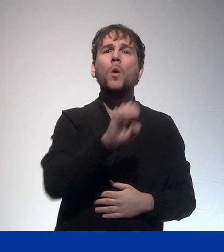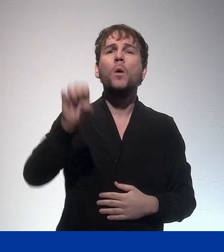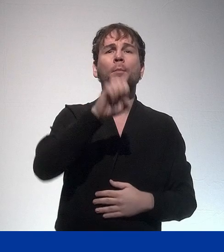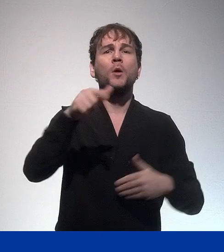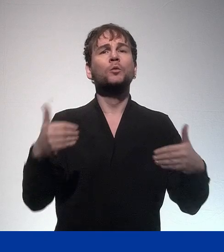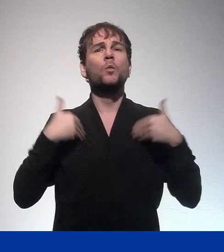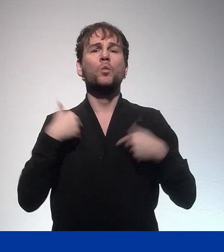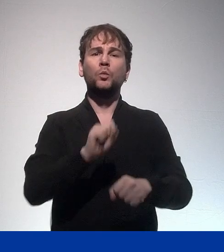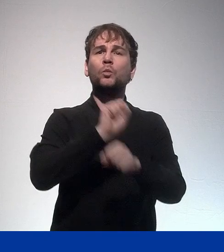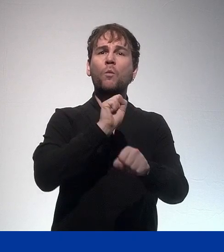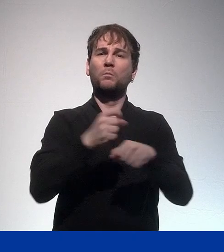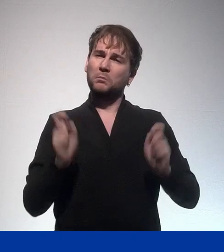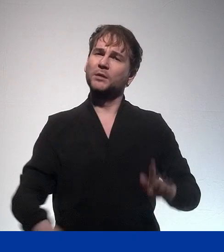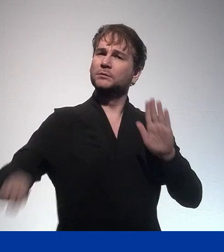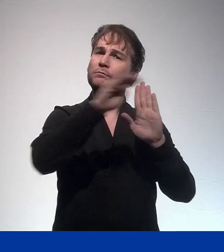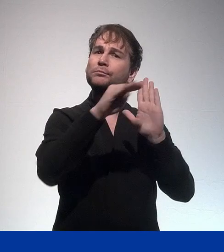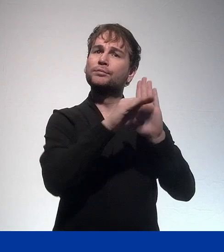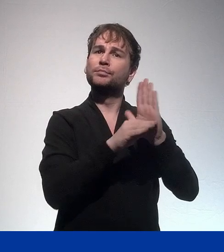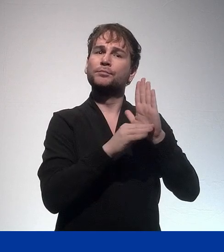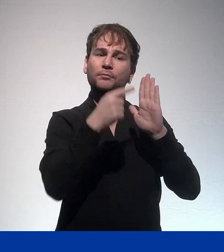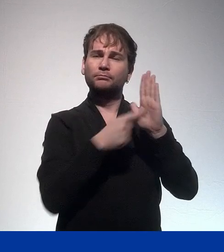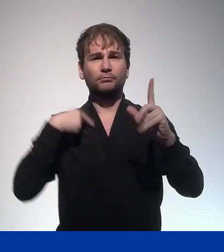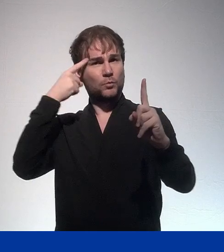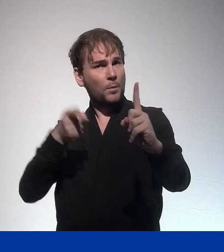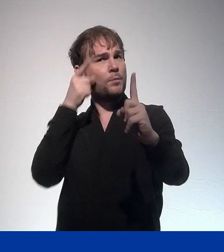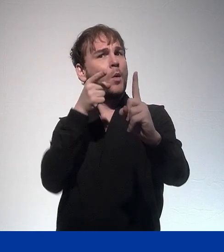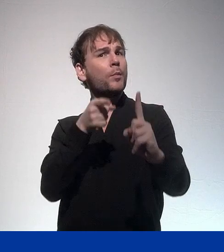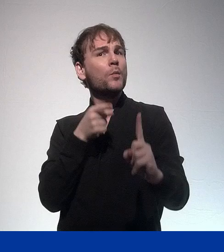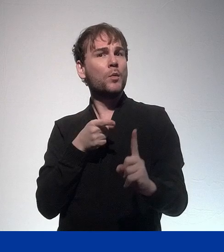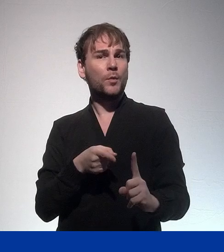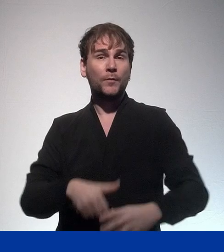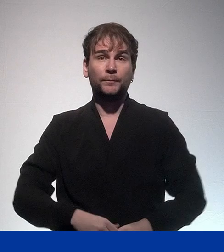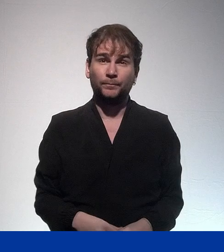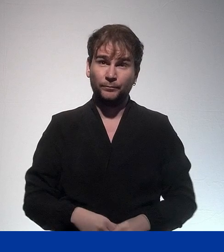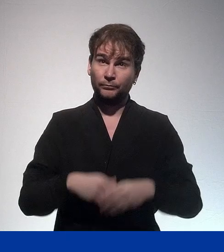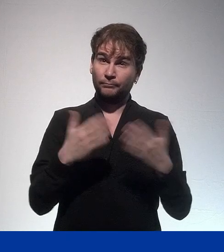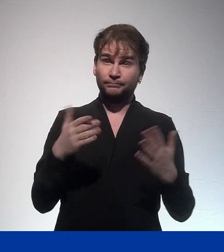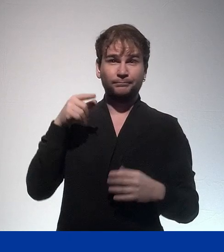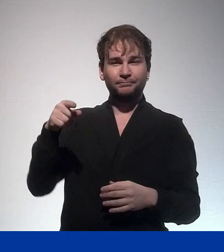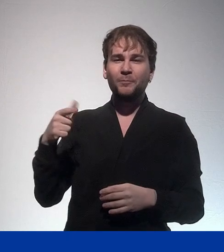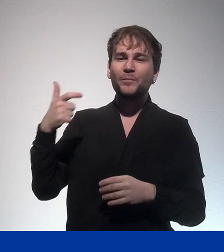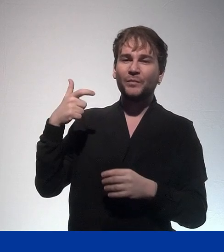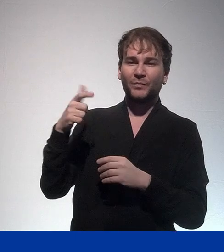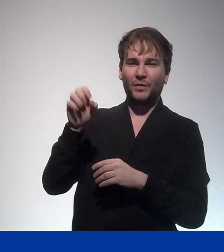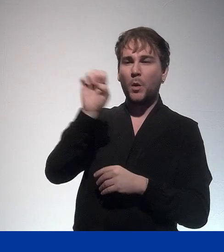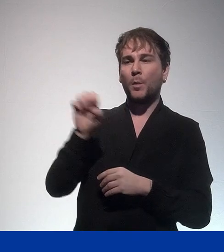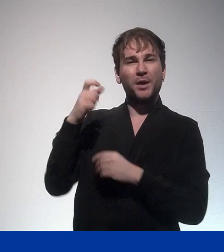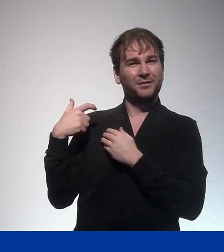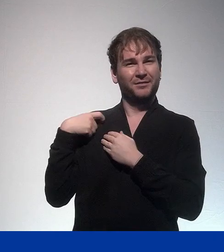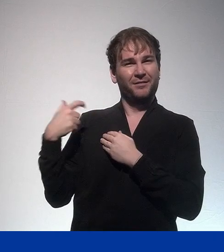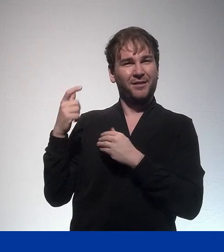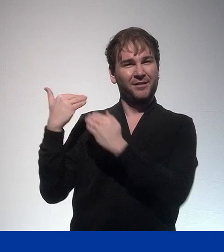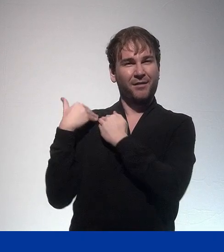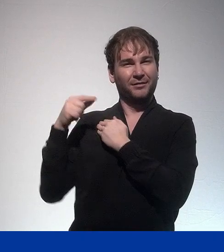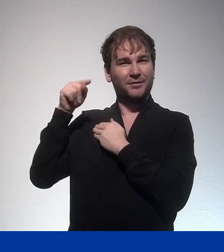work agenda. There has been a council resolution to this effect on the framework for